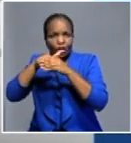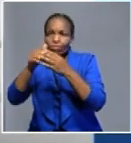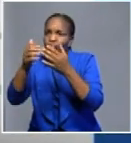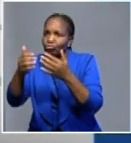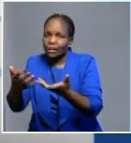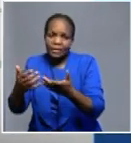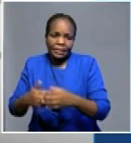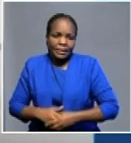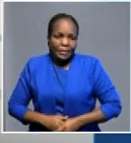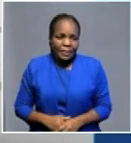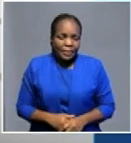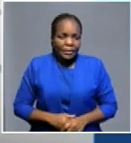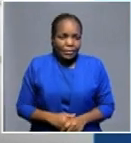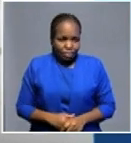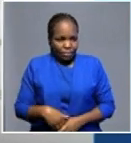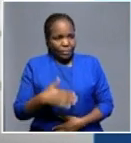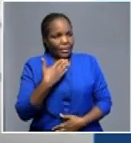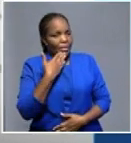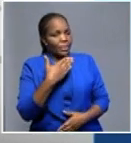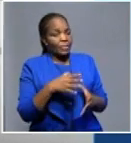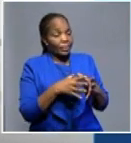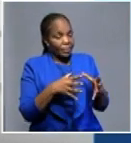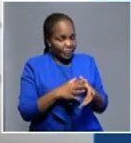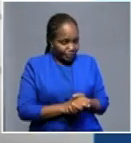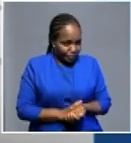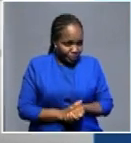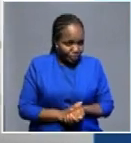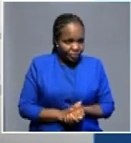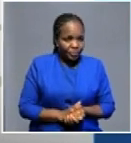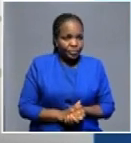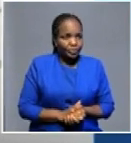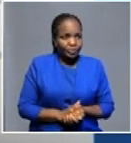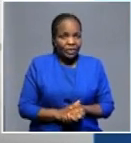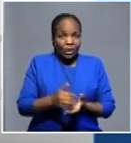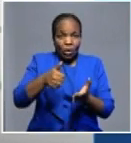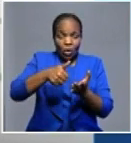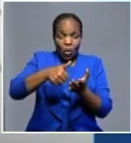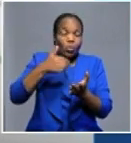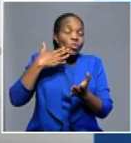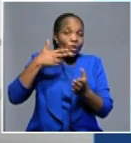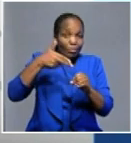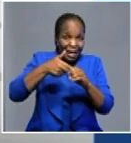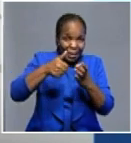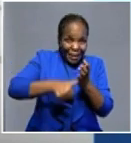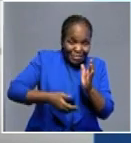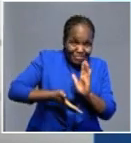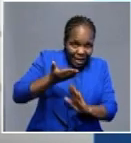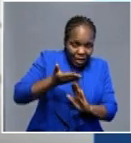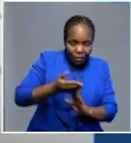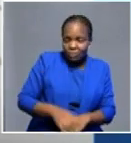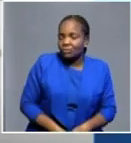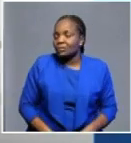Well, thank you very much, NBC. And this fuel price increase has negatively affected